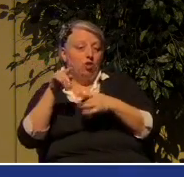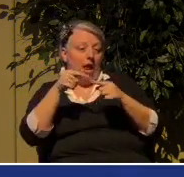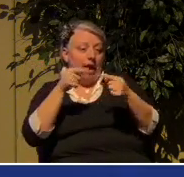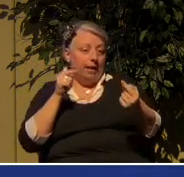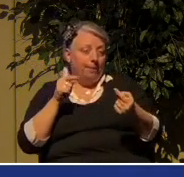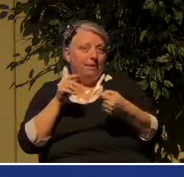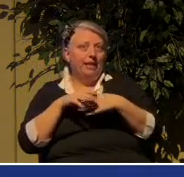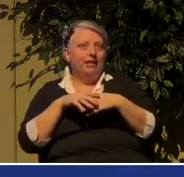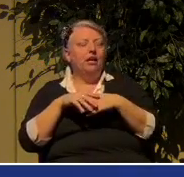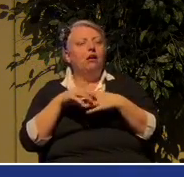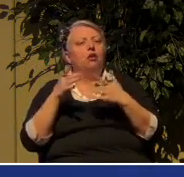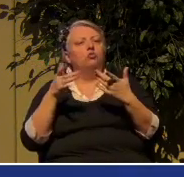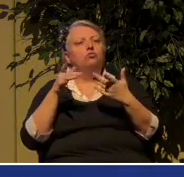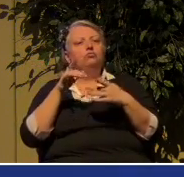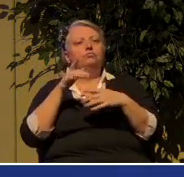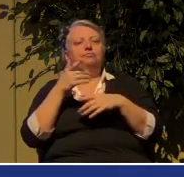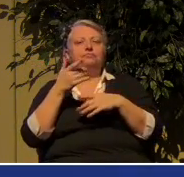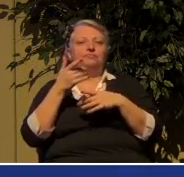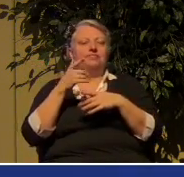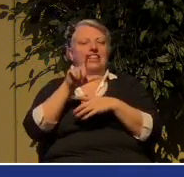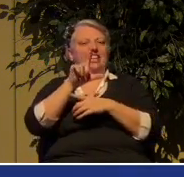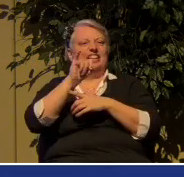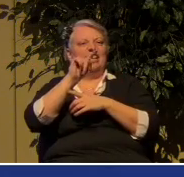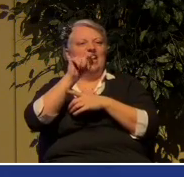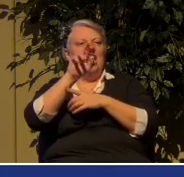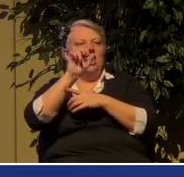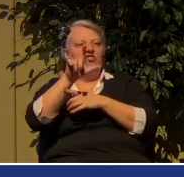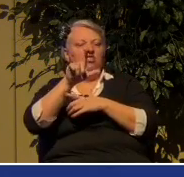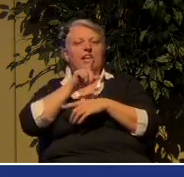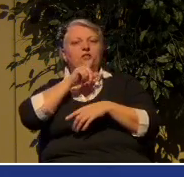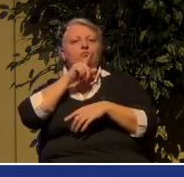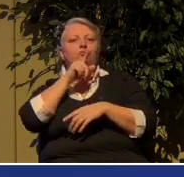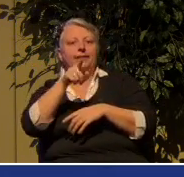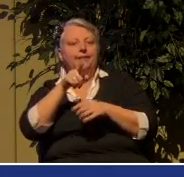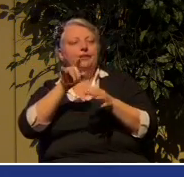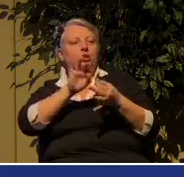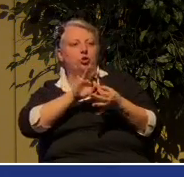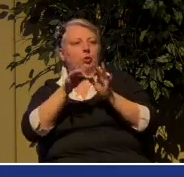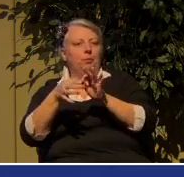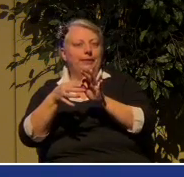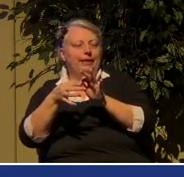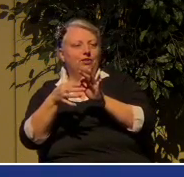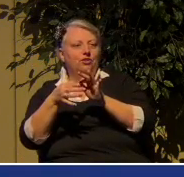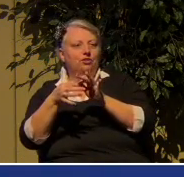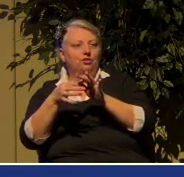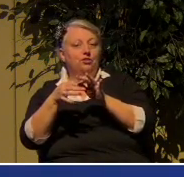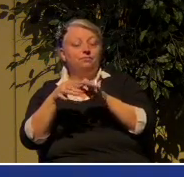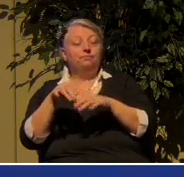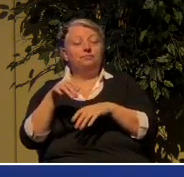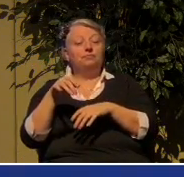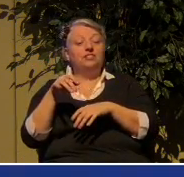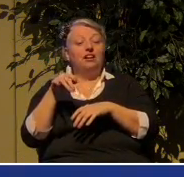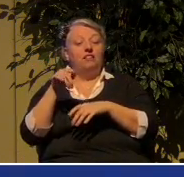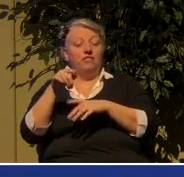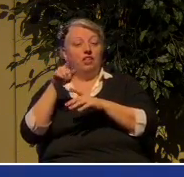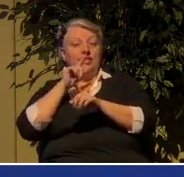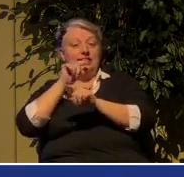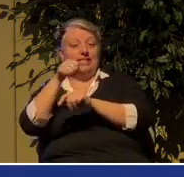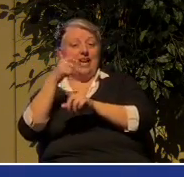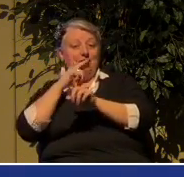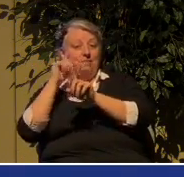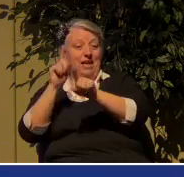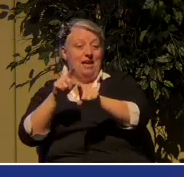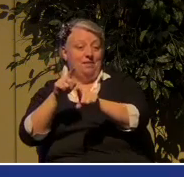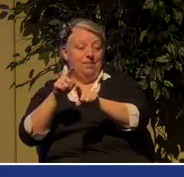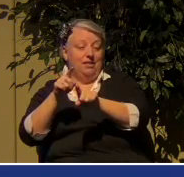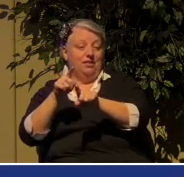Typical literalistic interpretation of those ten commandments. And what does he do? He goes behind the letter of